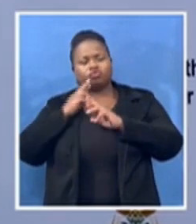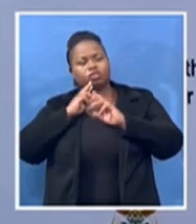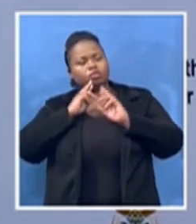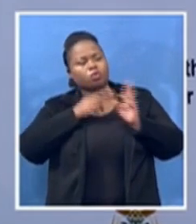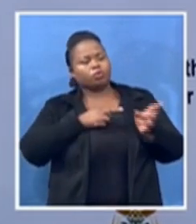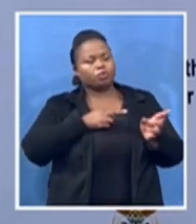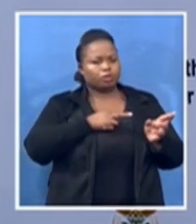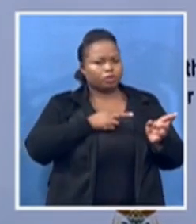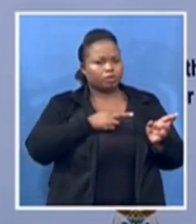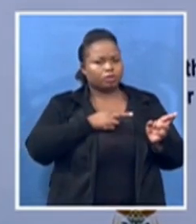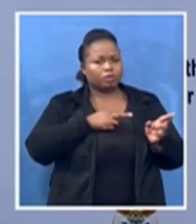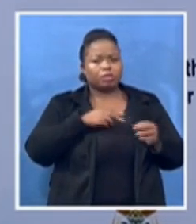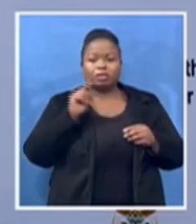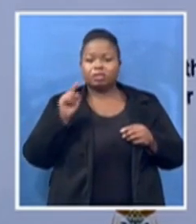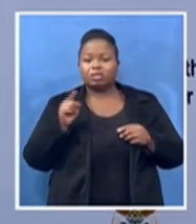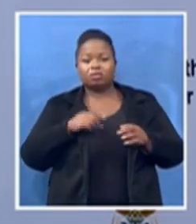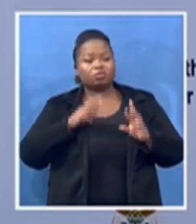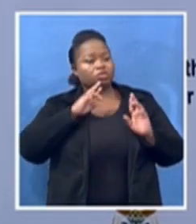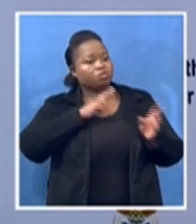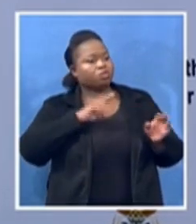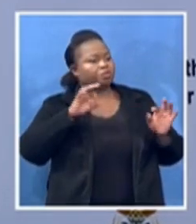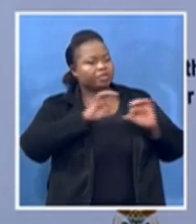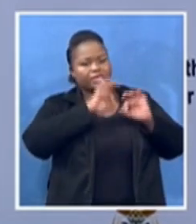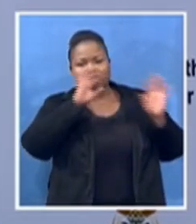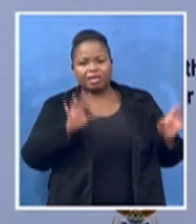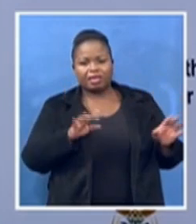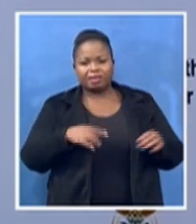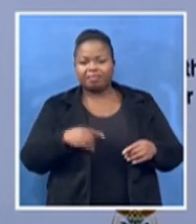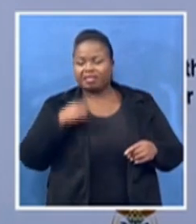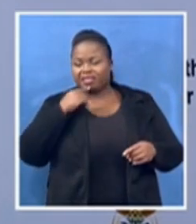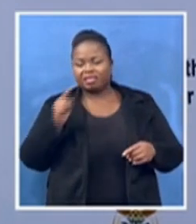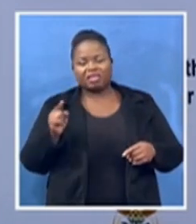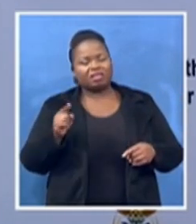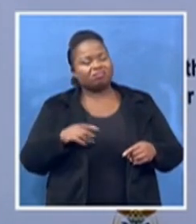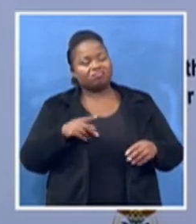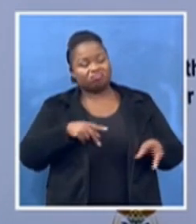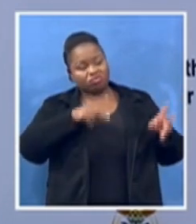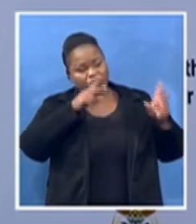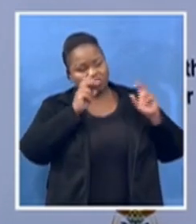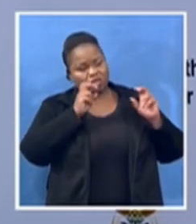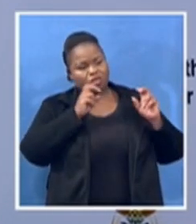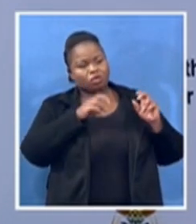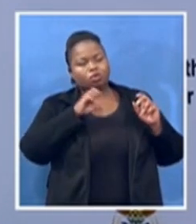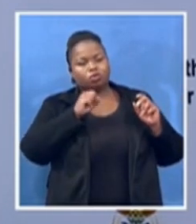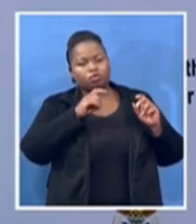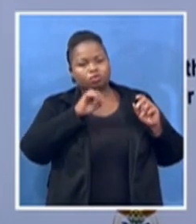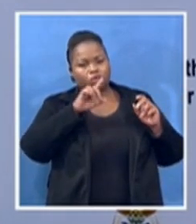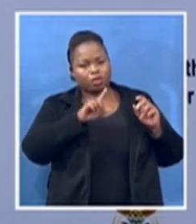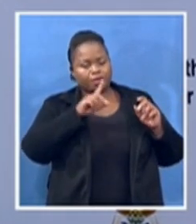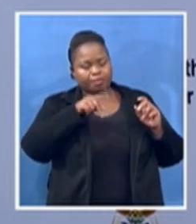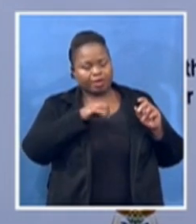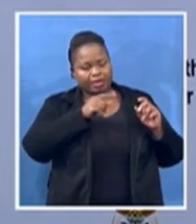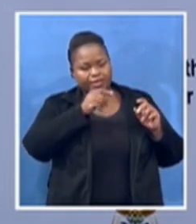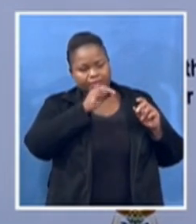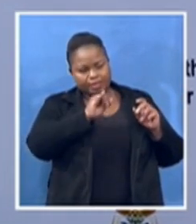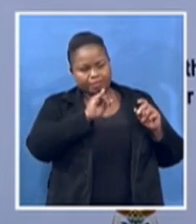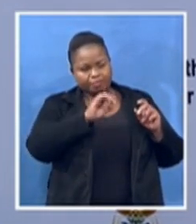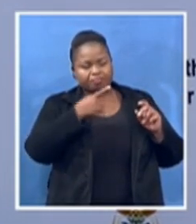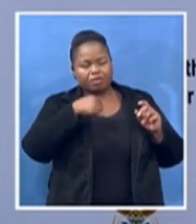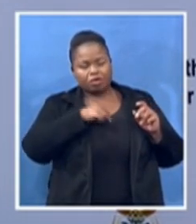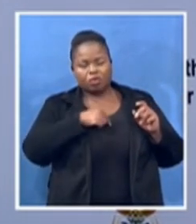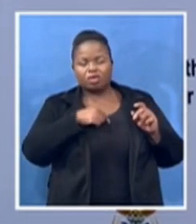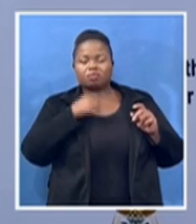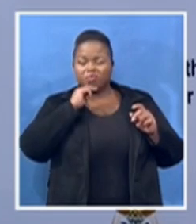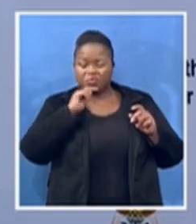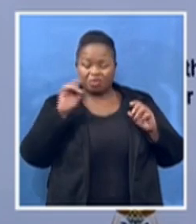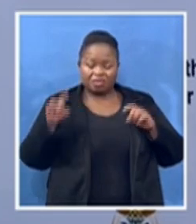they said no we hear you Mr. Sol Plotki and we are really suffering here we want to go back to our homes